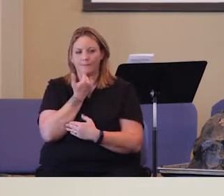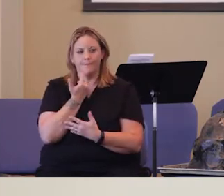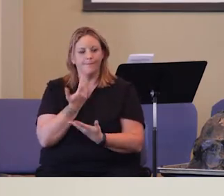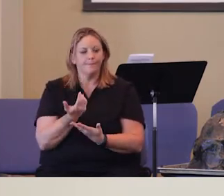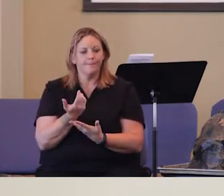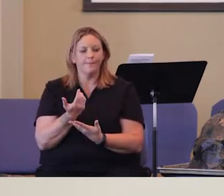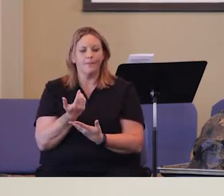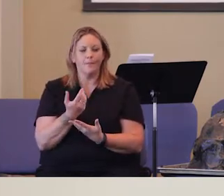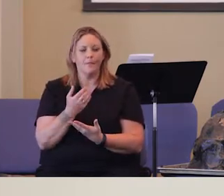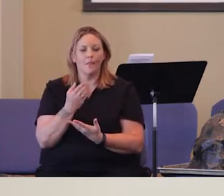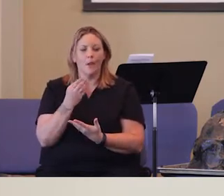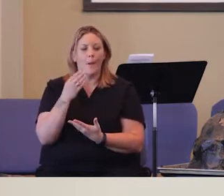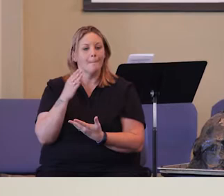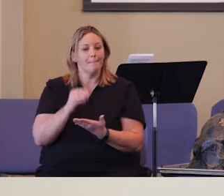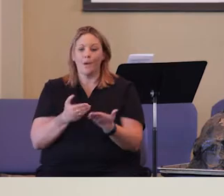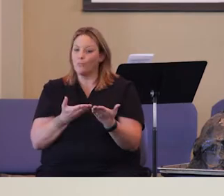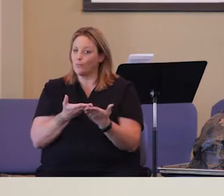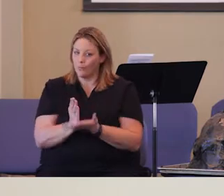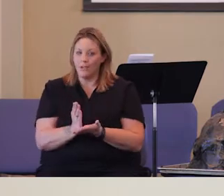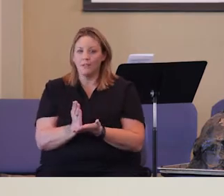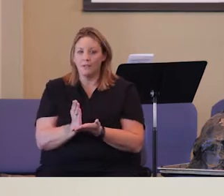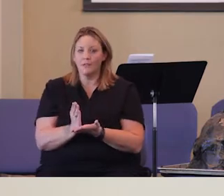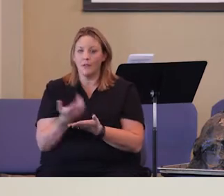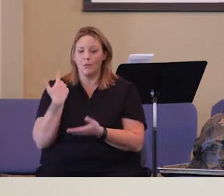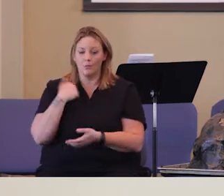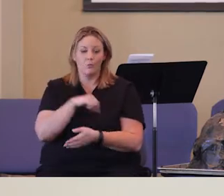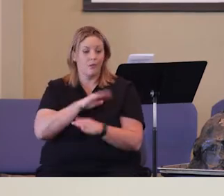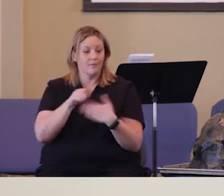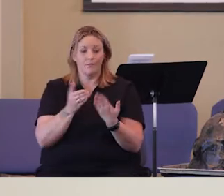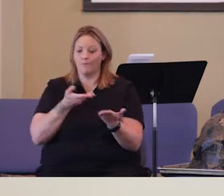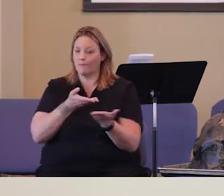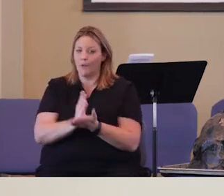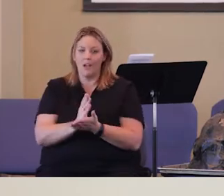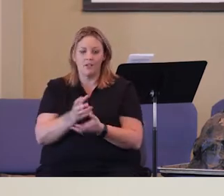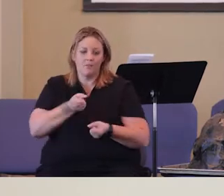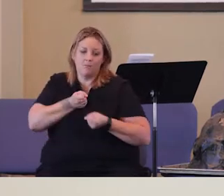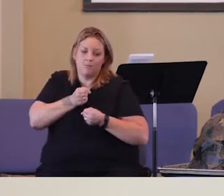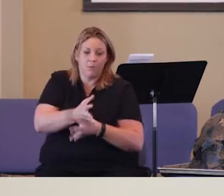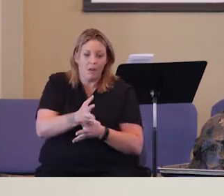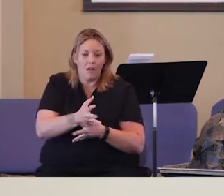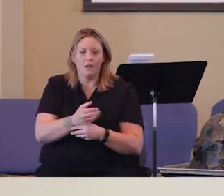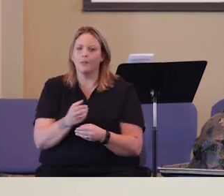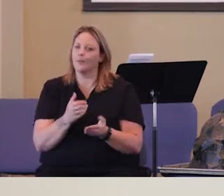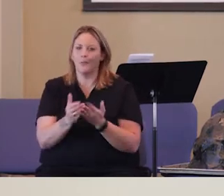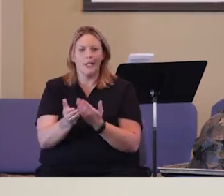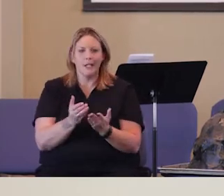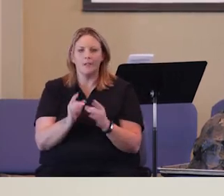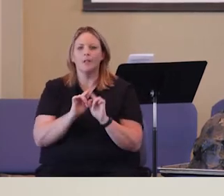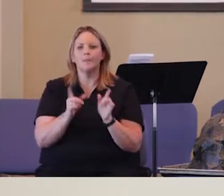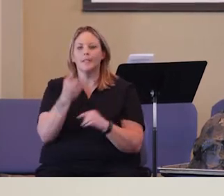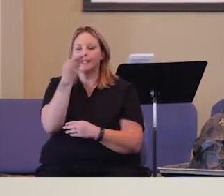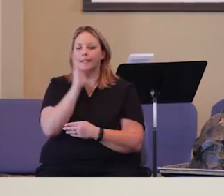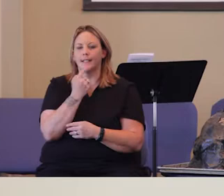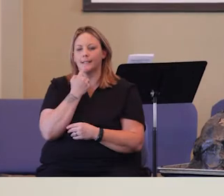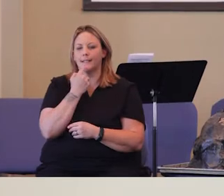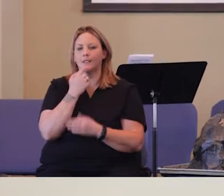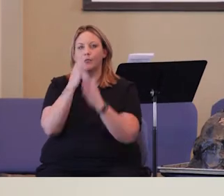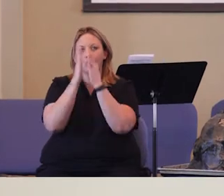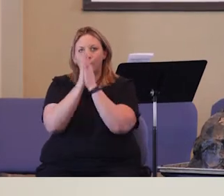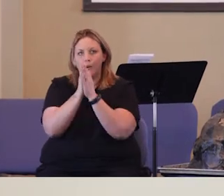to you that are wrong. And by rights, we have all rights to lash out, whatever.